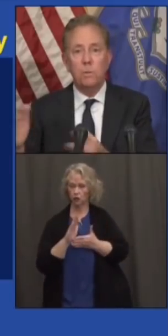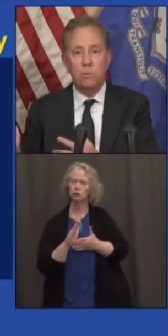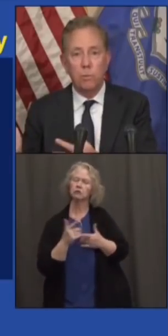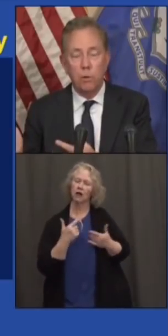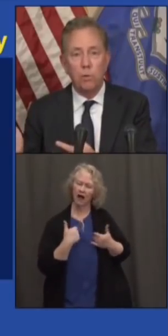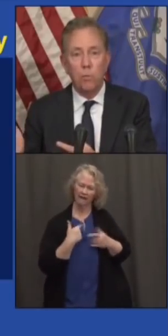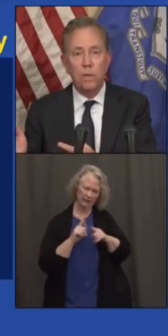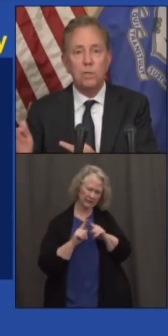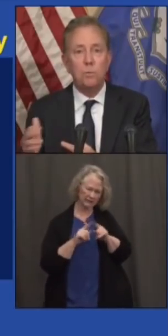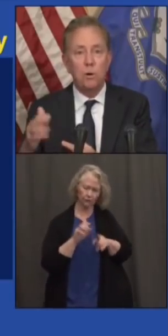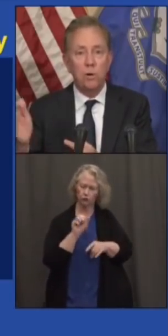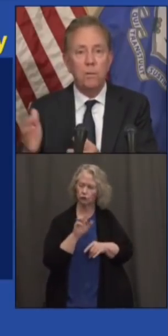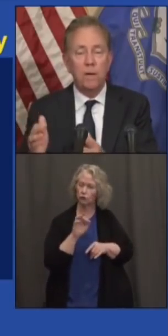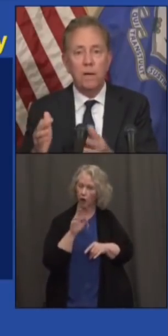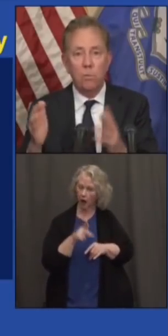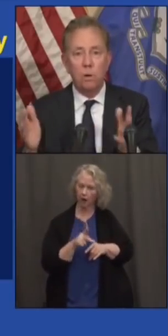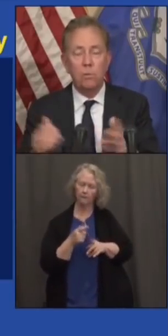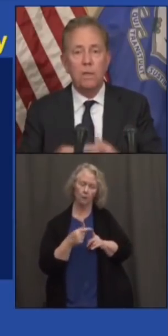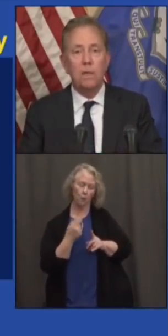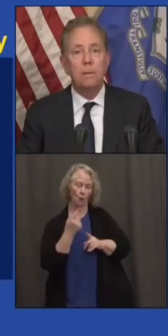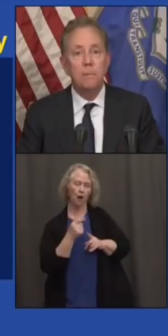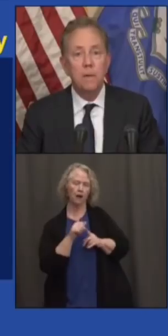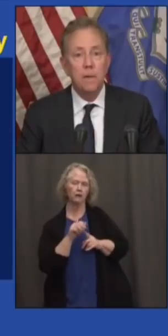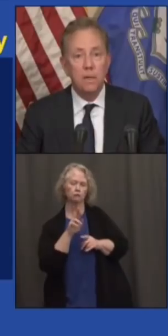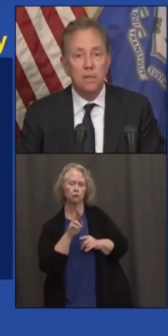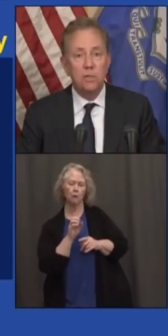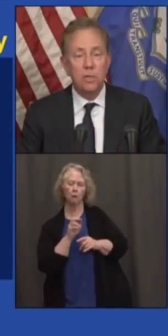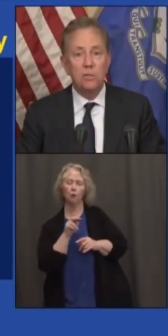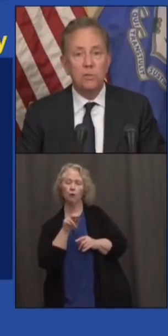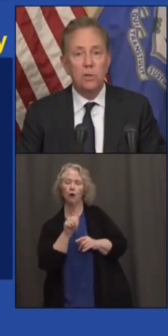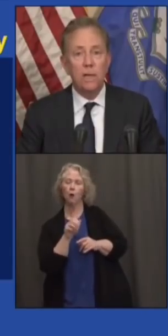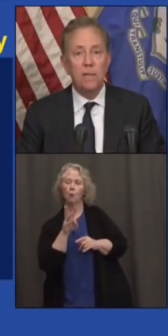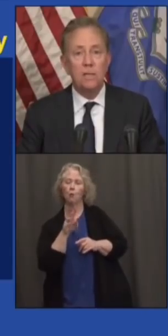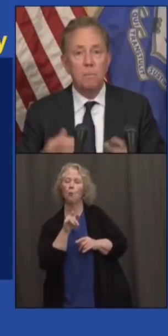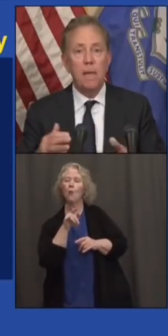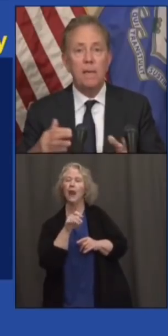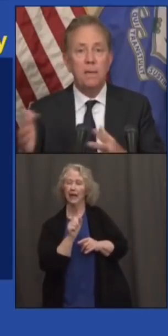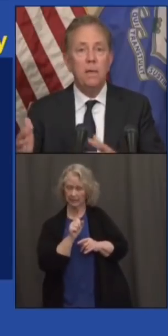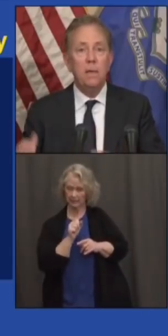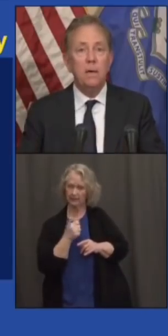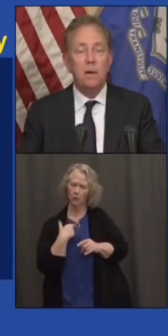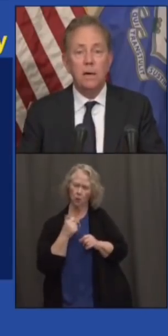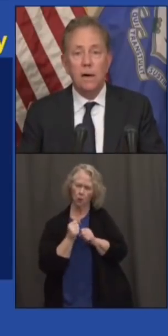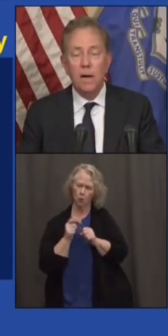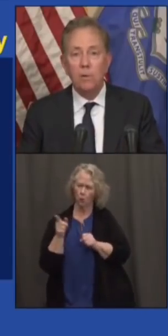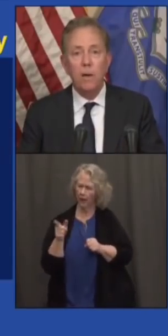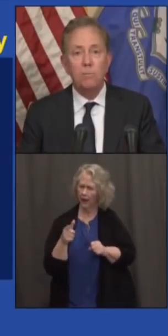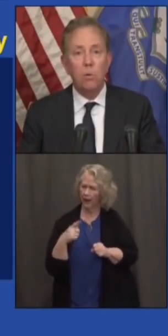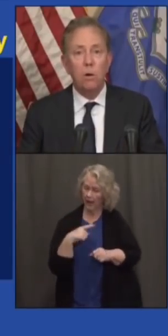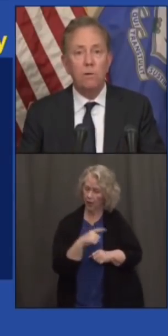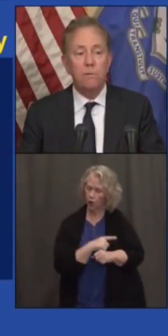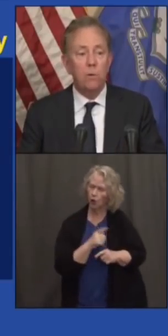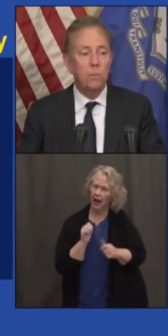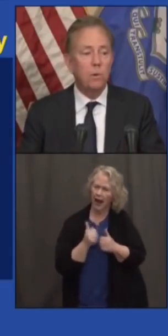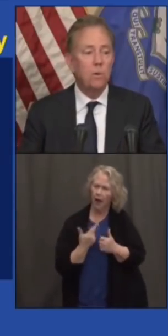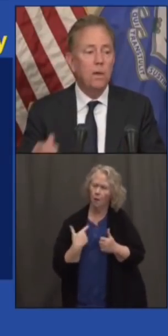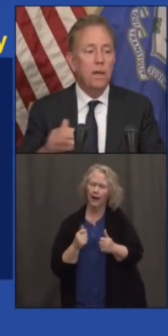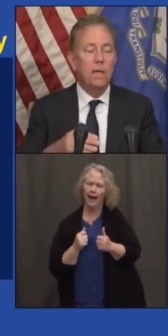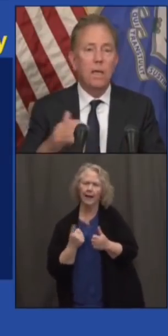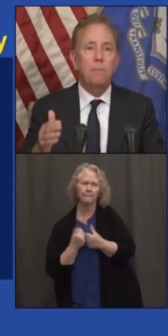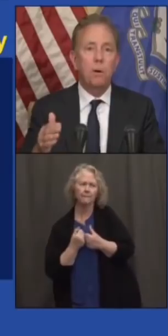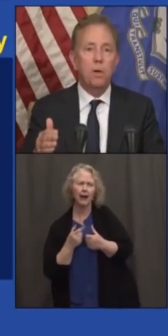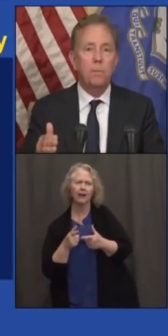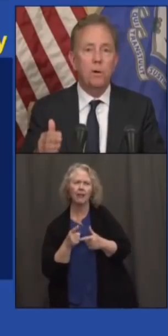programs, the Roberta Willis program. I've got to work with the legislature on that to make higher ed more affordable